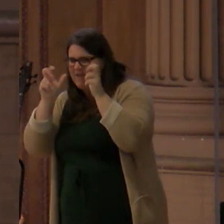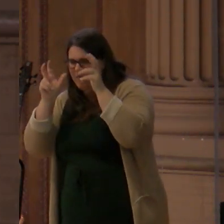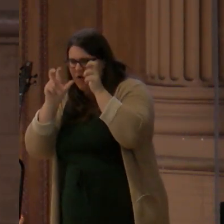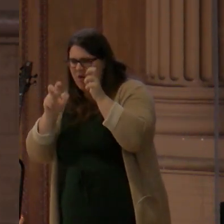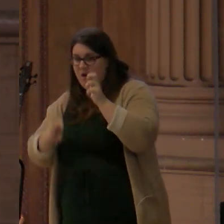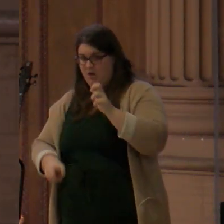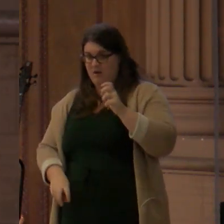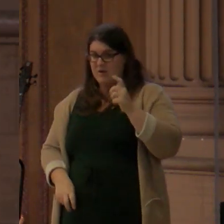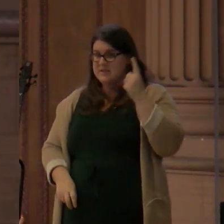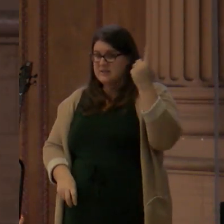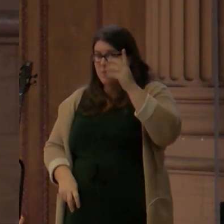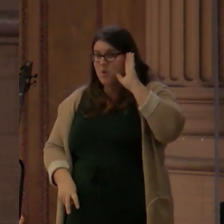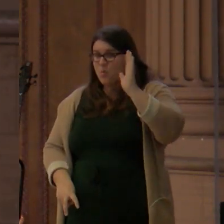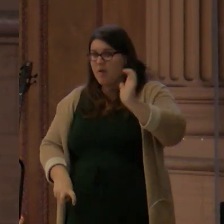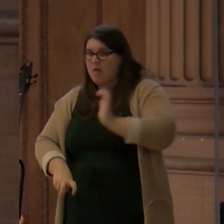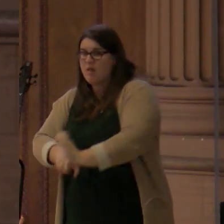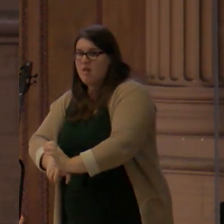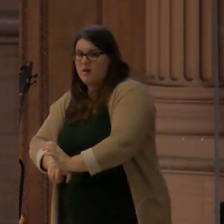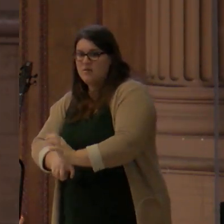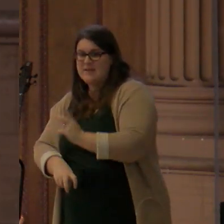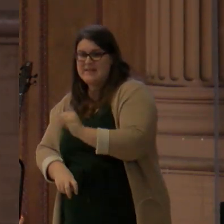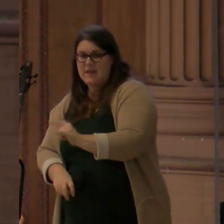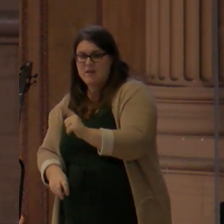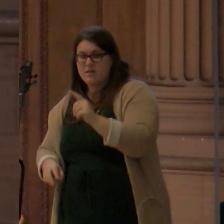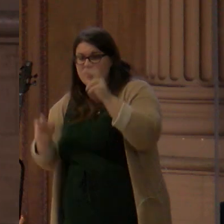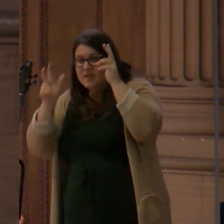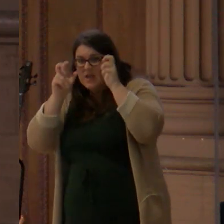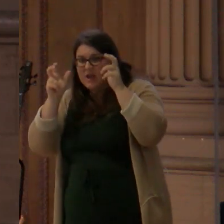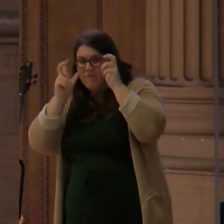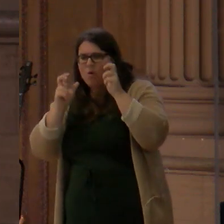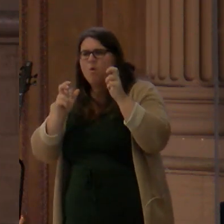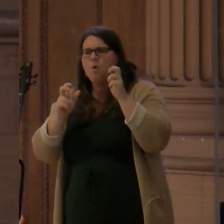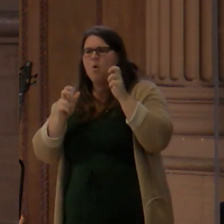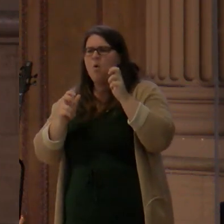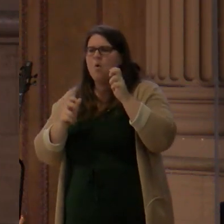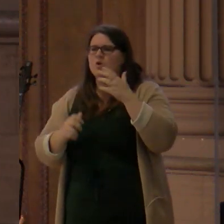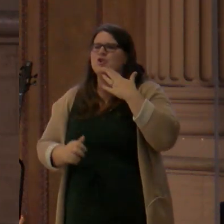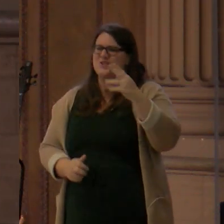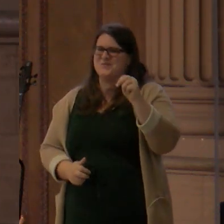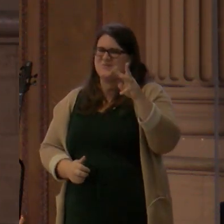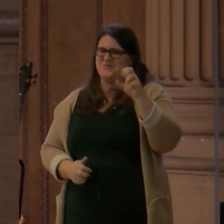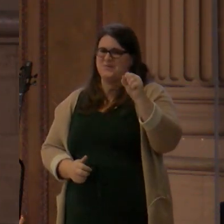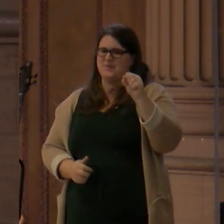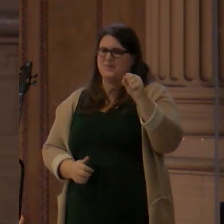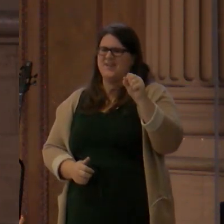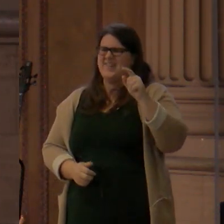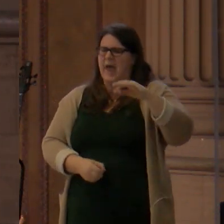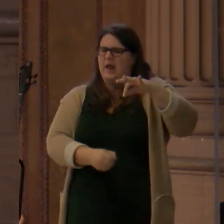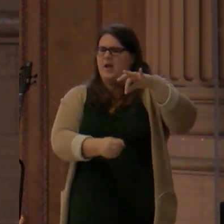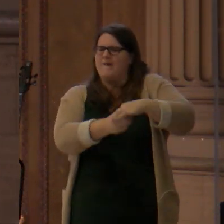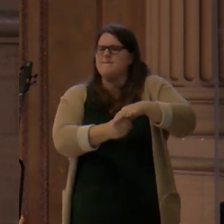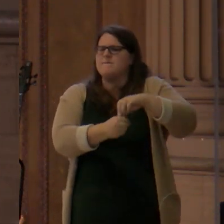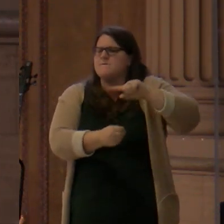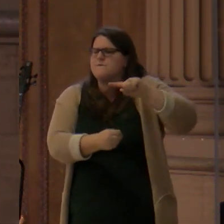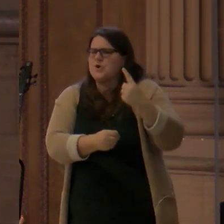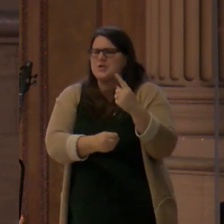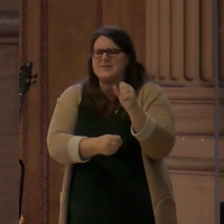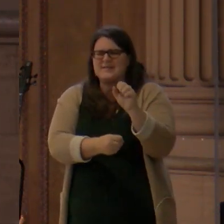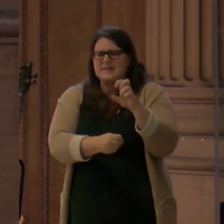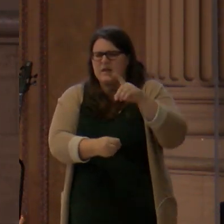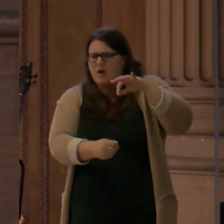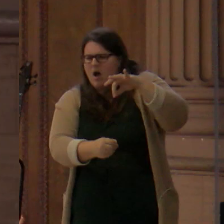dark room. That's what Genesis 3, 15 is for us. Or you can think of it as kind of like the acorn of the Bible. So acorn that